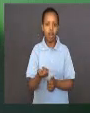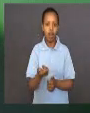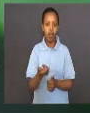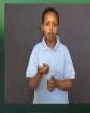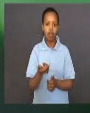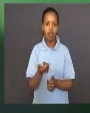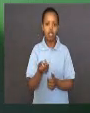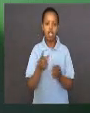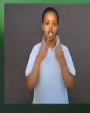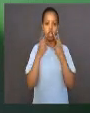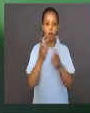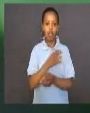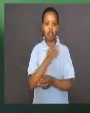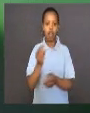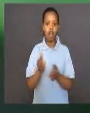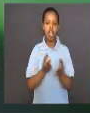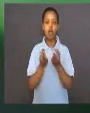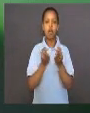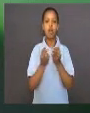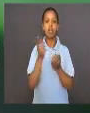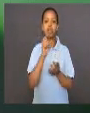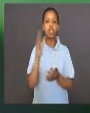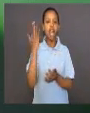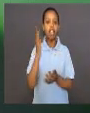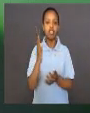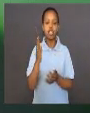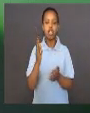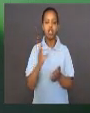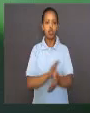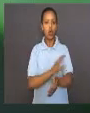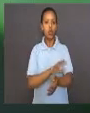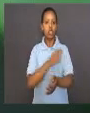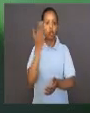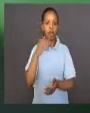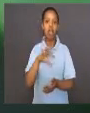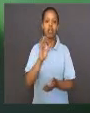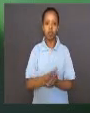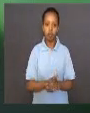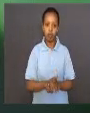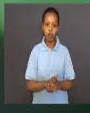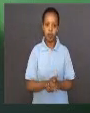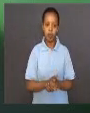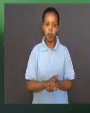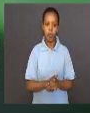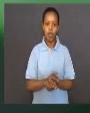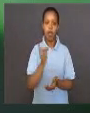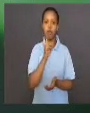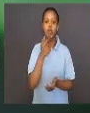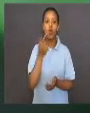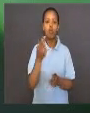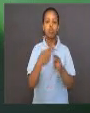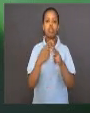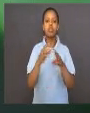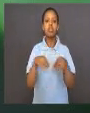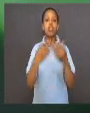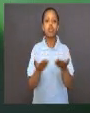and describe what kind of cell. What did he call these